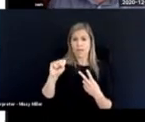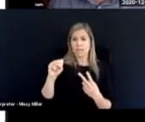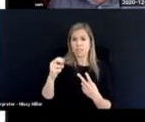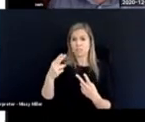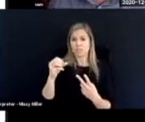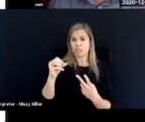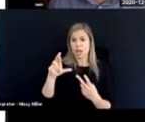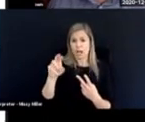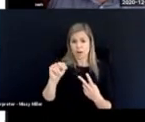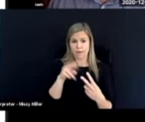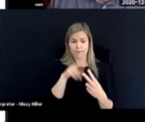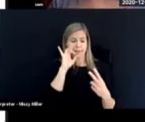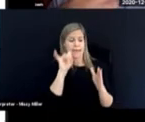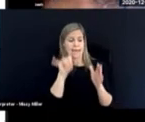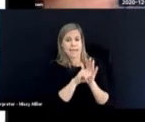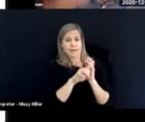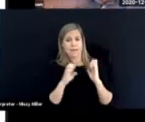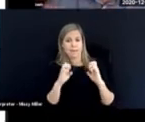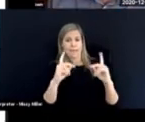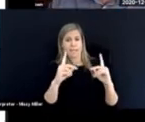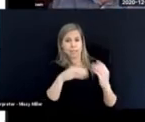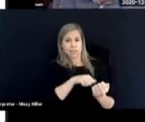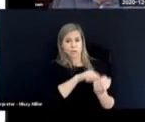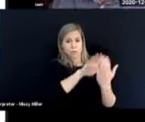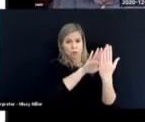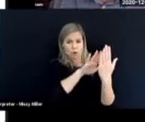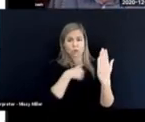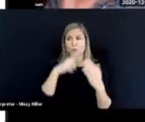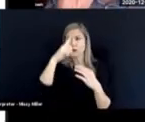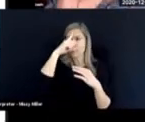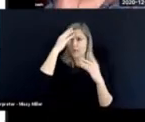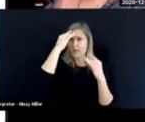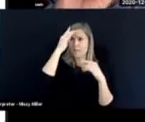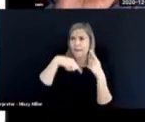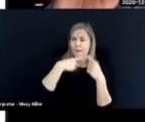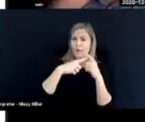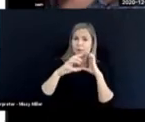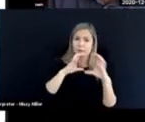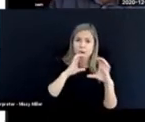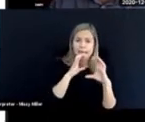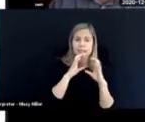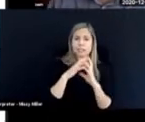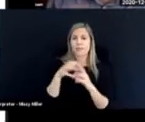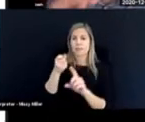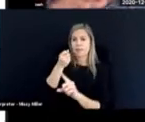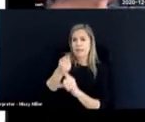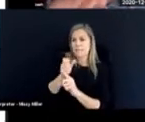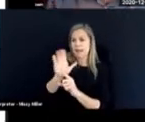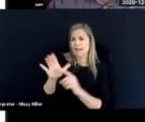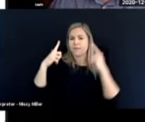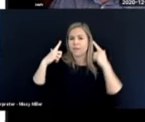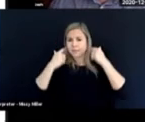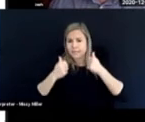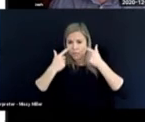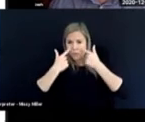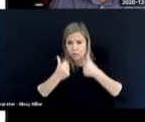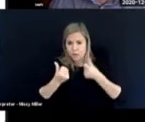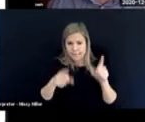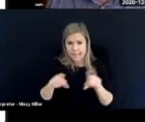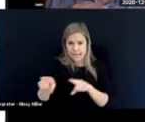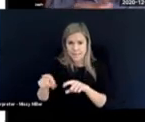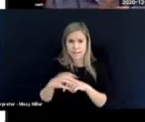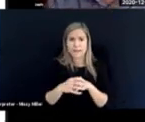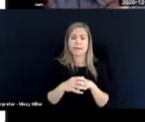identified the educational approach in terms of thinking about communication. The impact of sensory